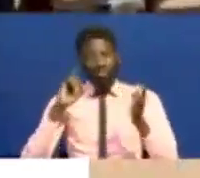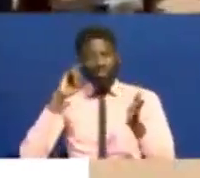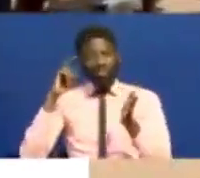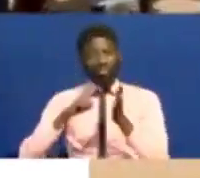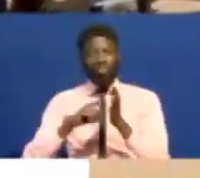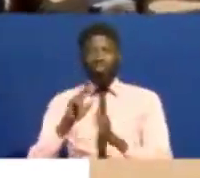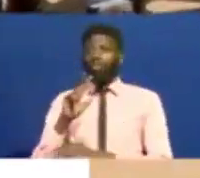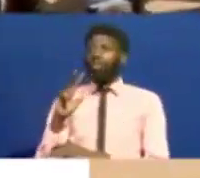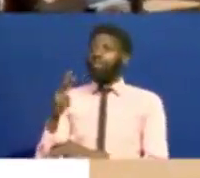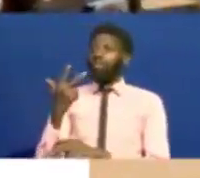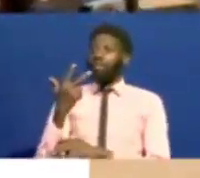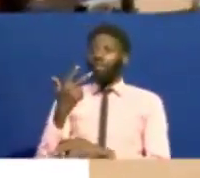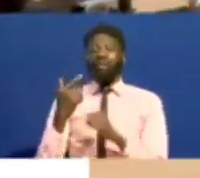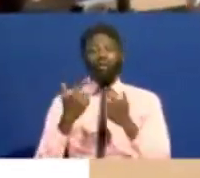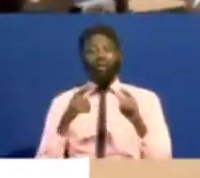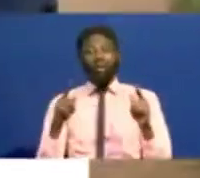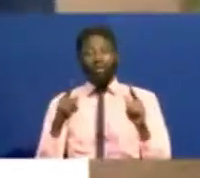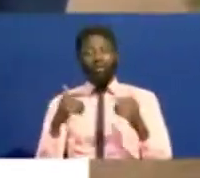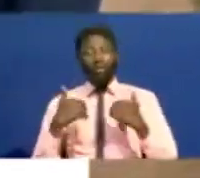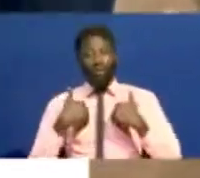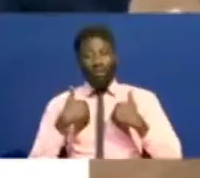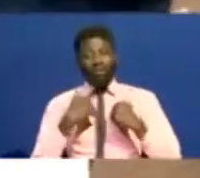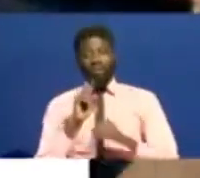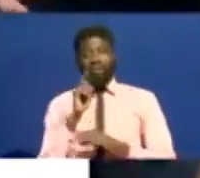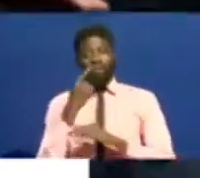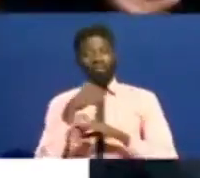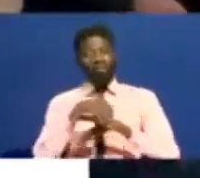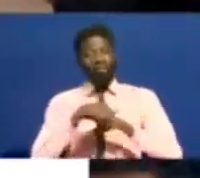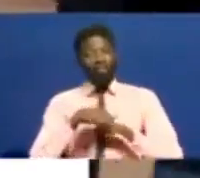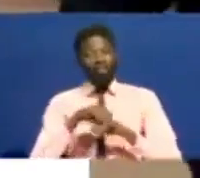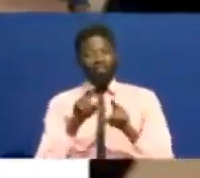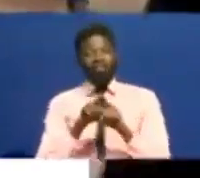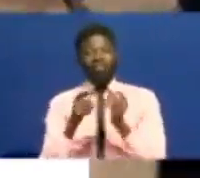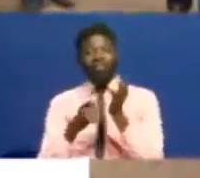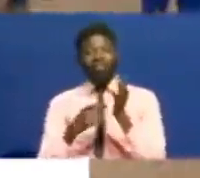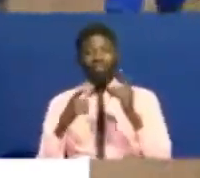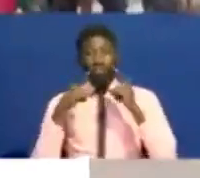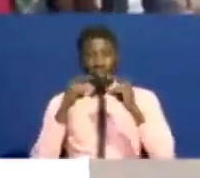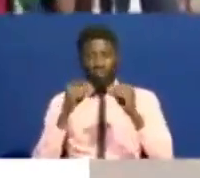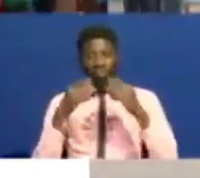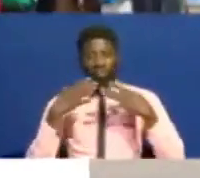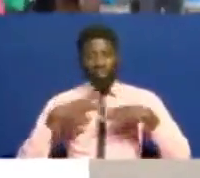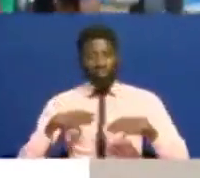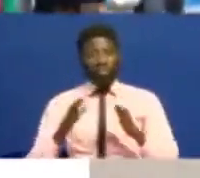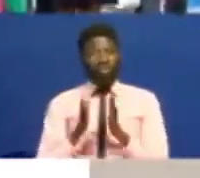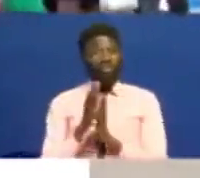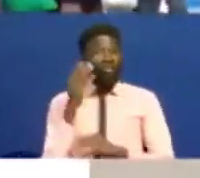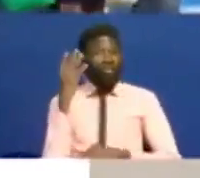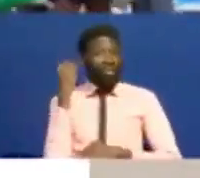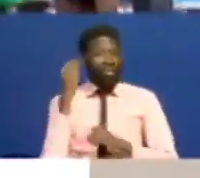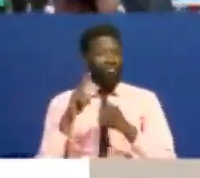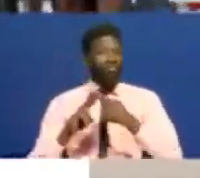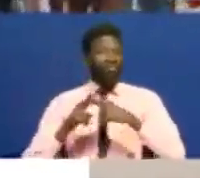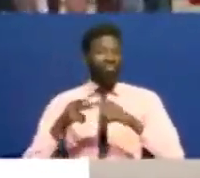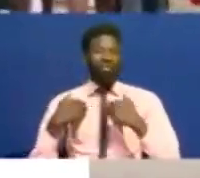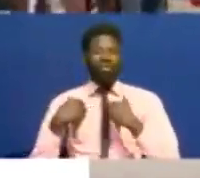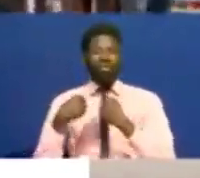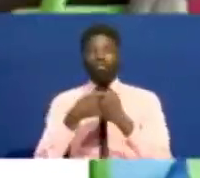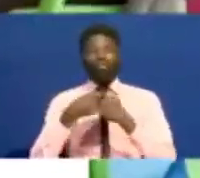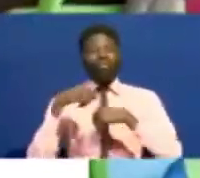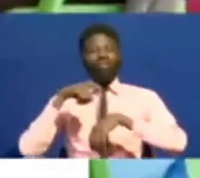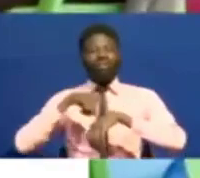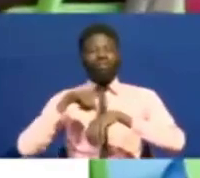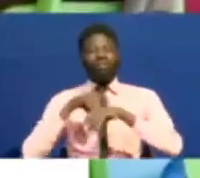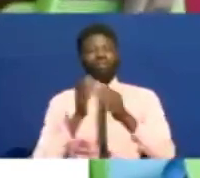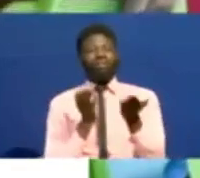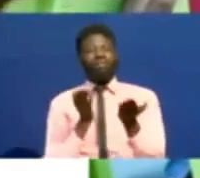language besides English and Kiswahili. He added that people with hearing impairment face a lot of challenges especially when seeking services